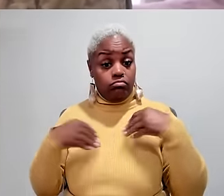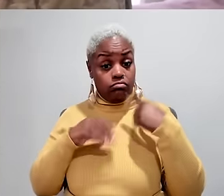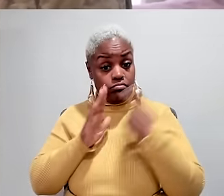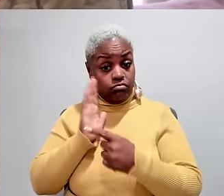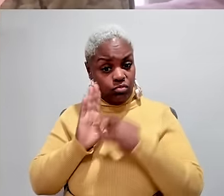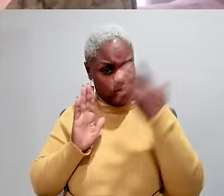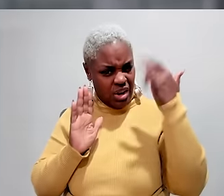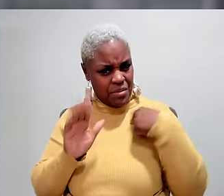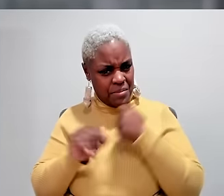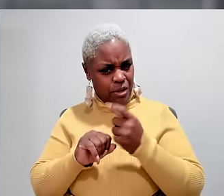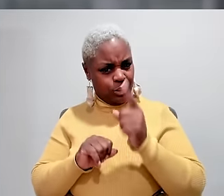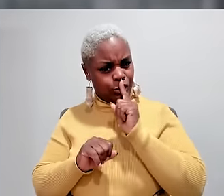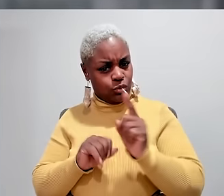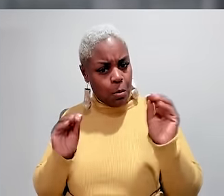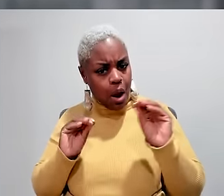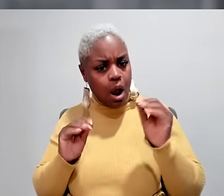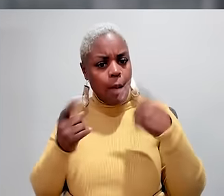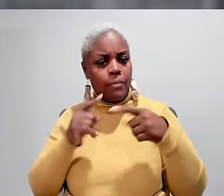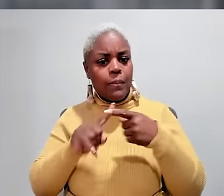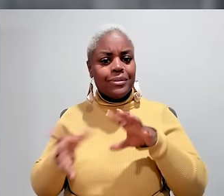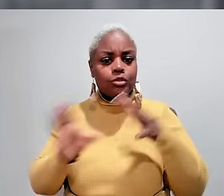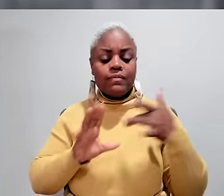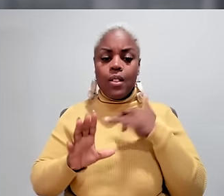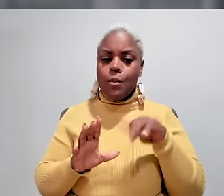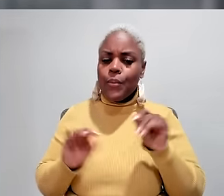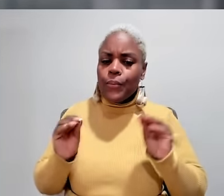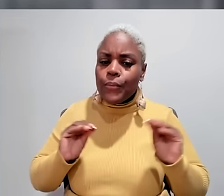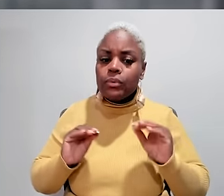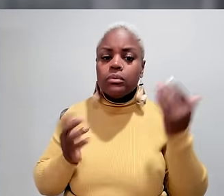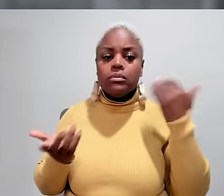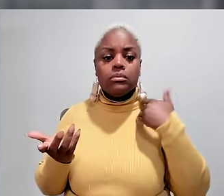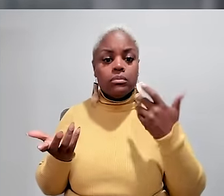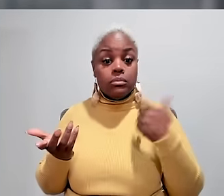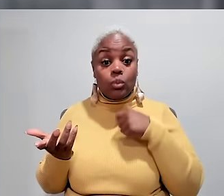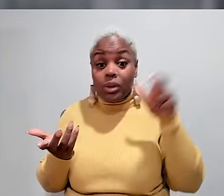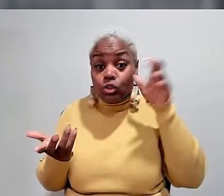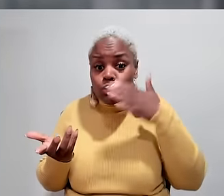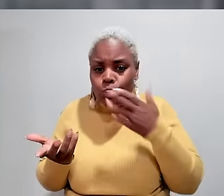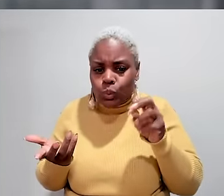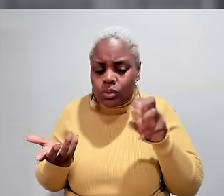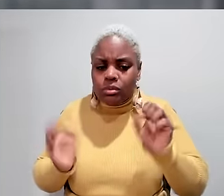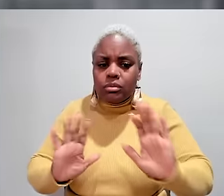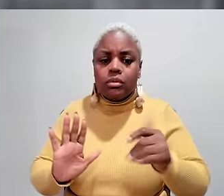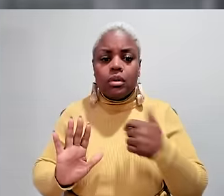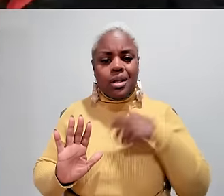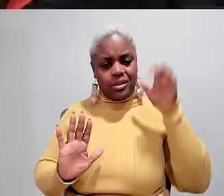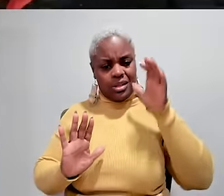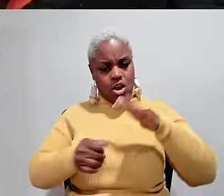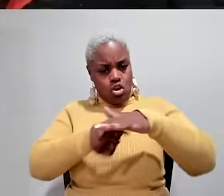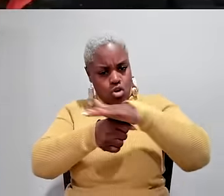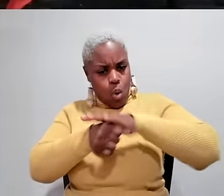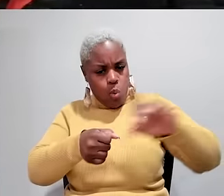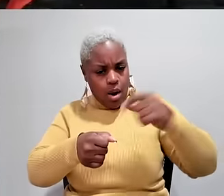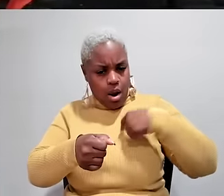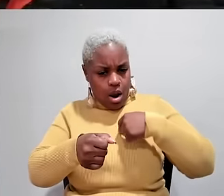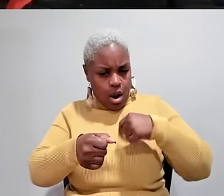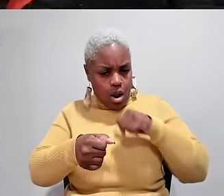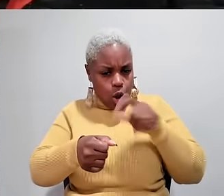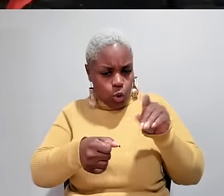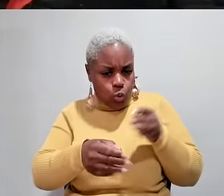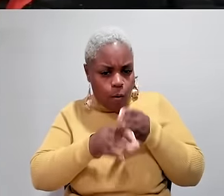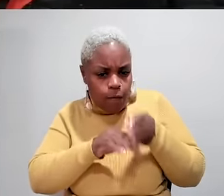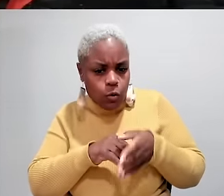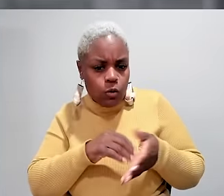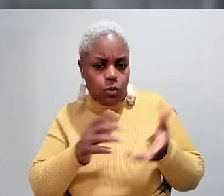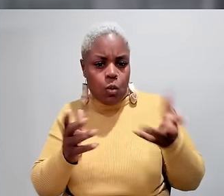staff. LYNN accept that criticism, because we want to make sure that nobody comes out of a disaster feeling that way. I don't listen for good news.